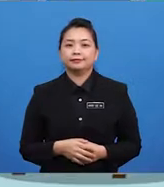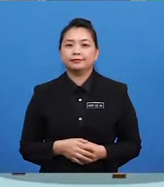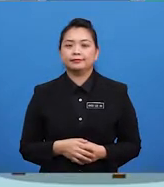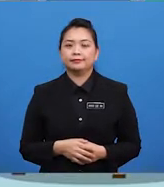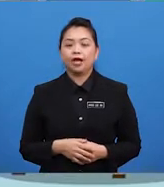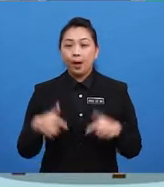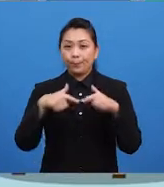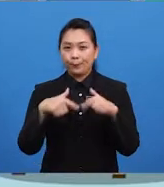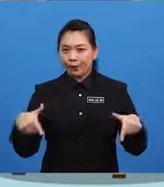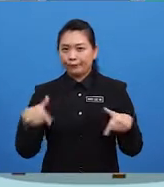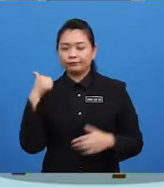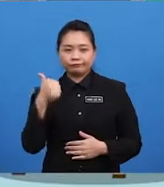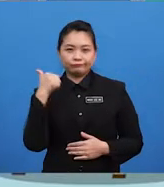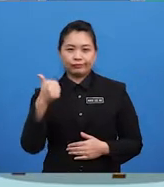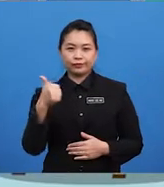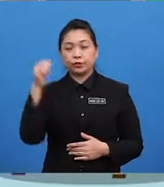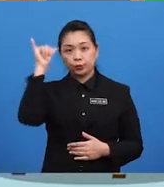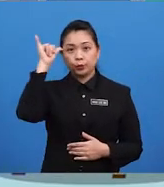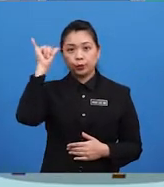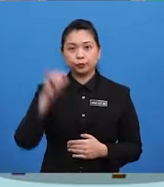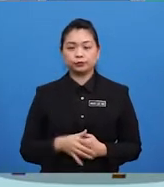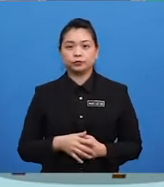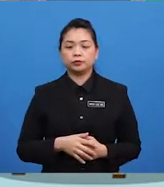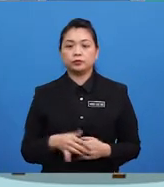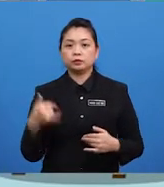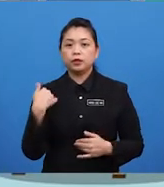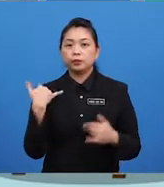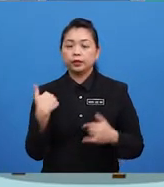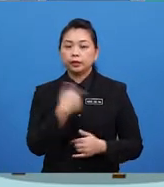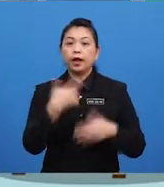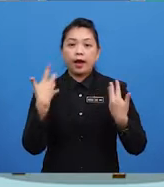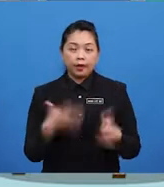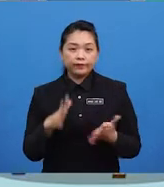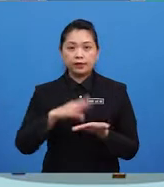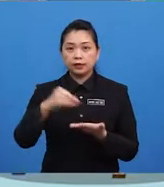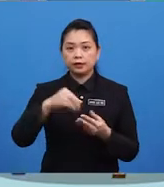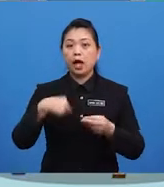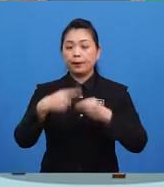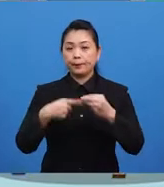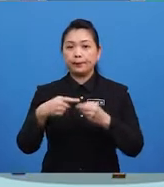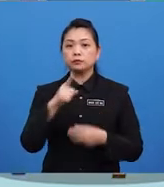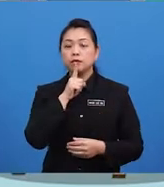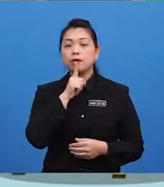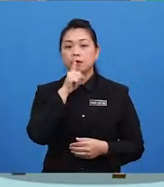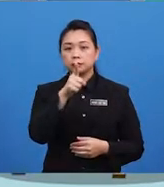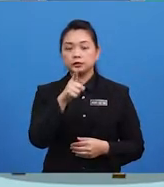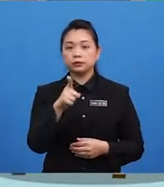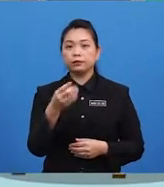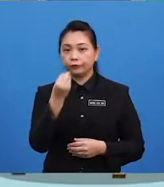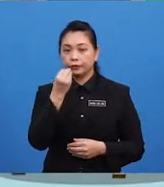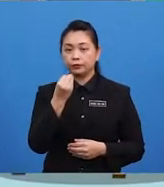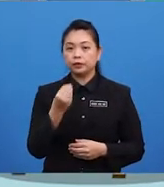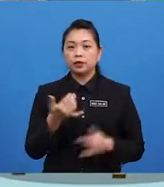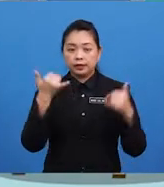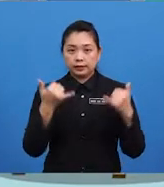Bravo, YOLO. Now that we have learned about ordering food, could you try putting them